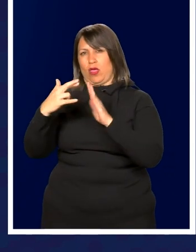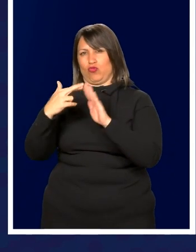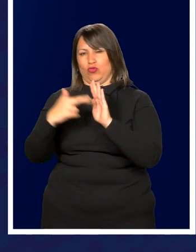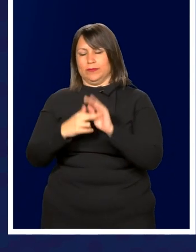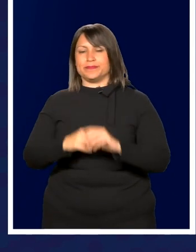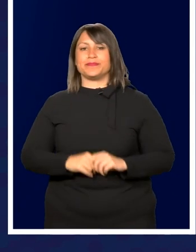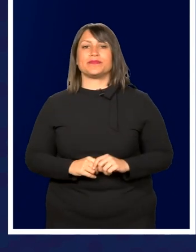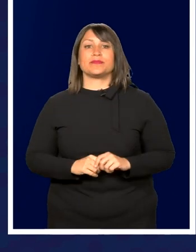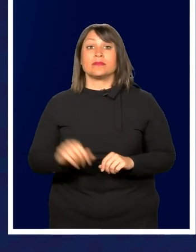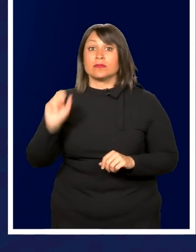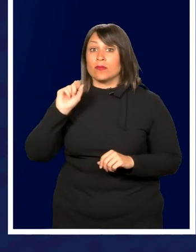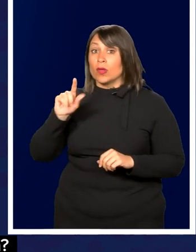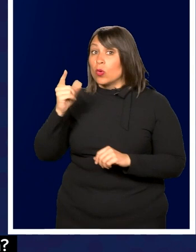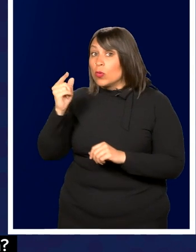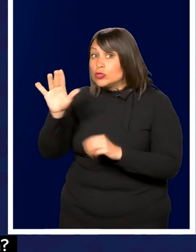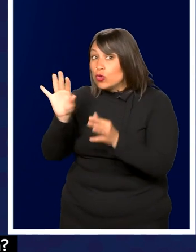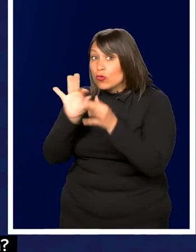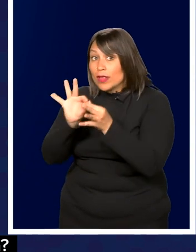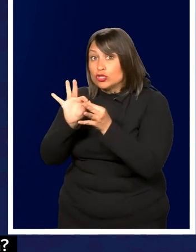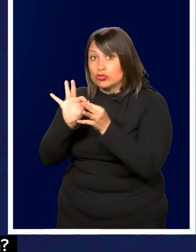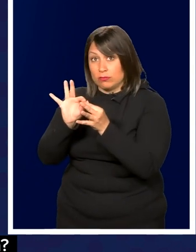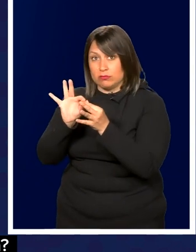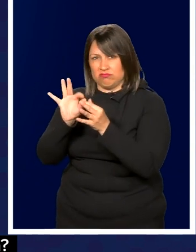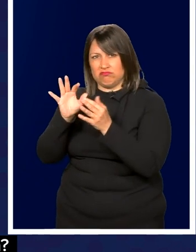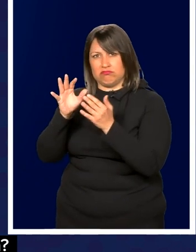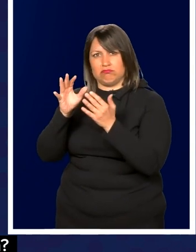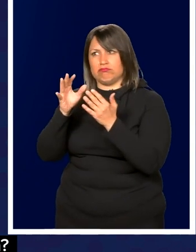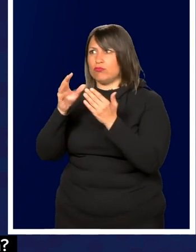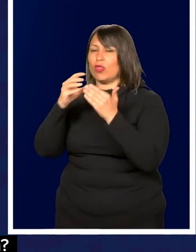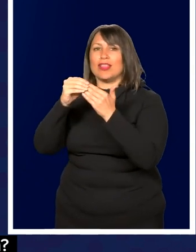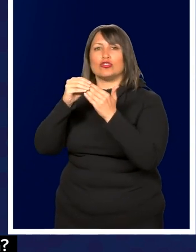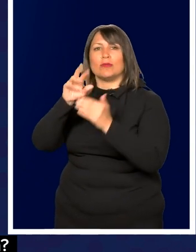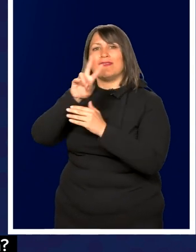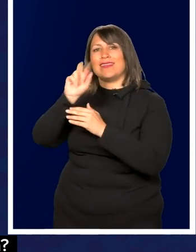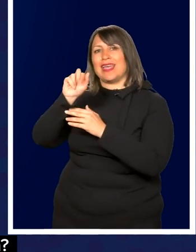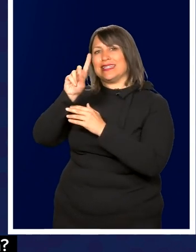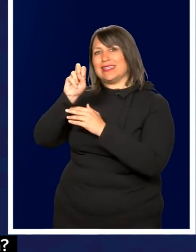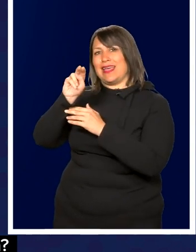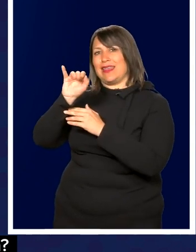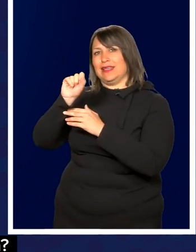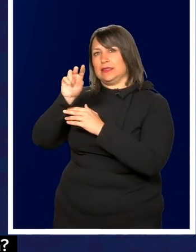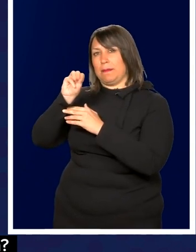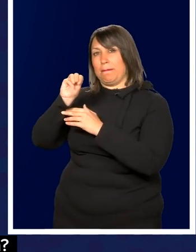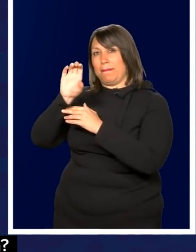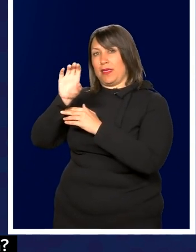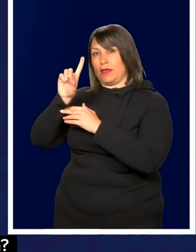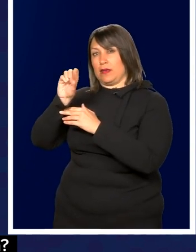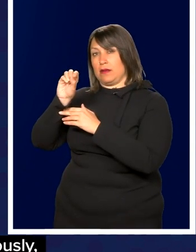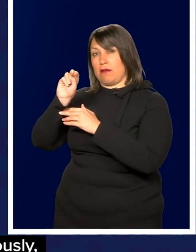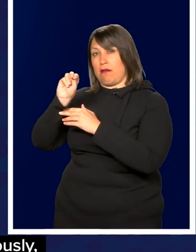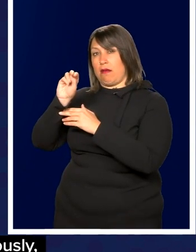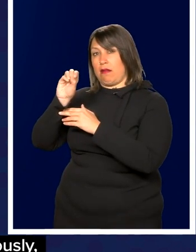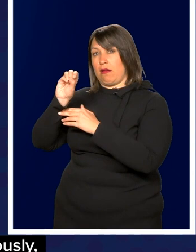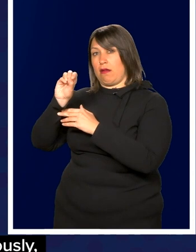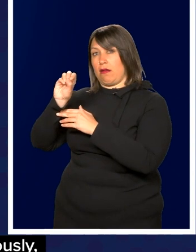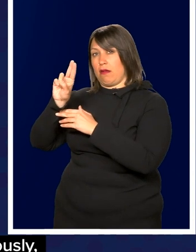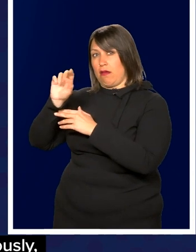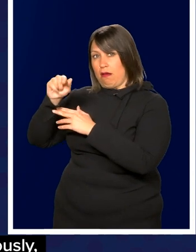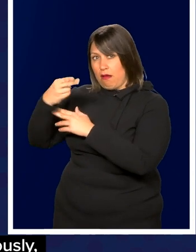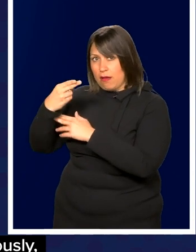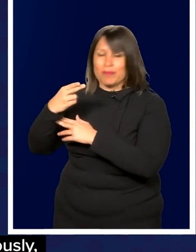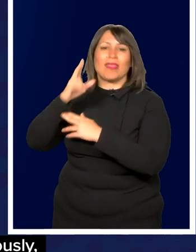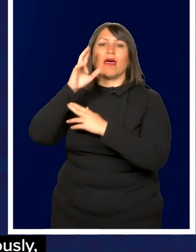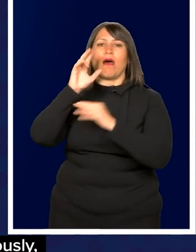relationship with the leadership of VA, Dennis McDonough? That's obviously, you know, these issues